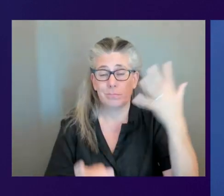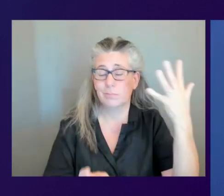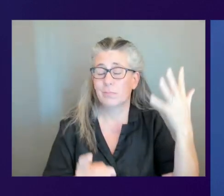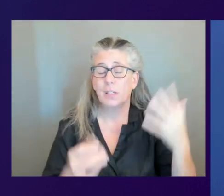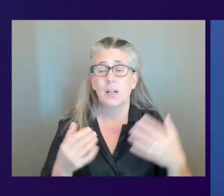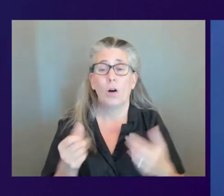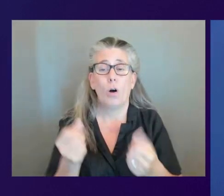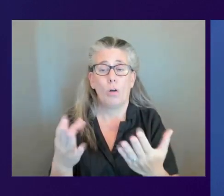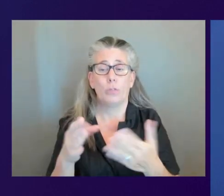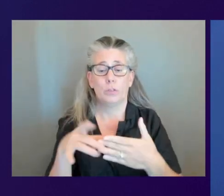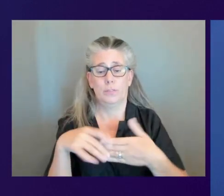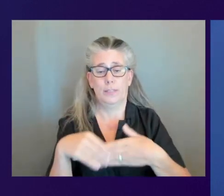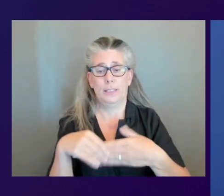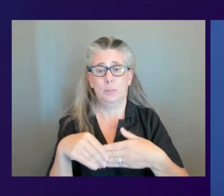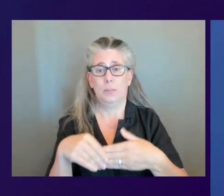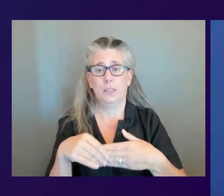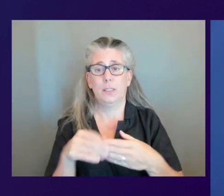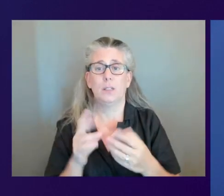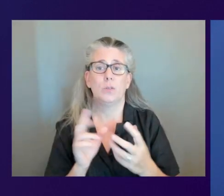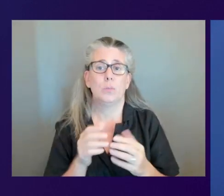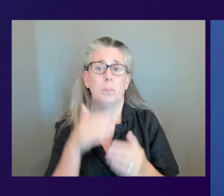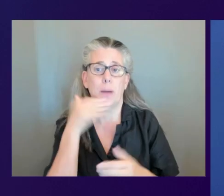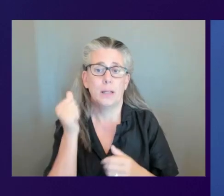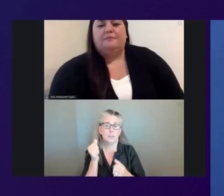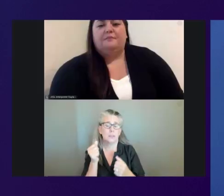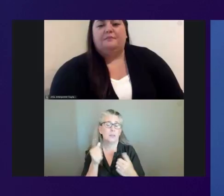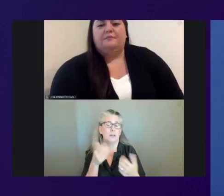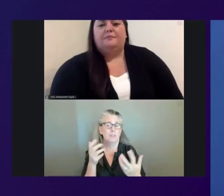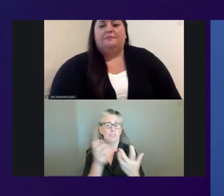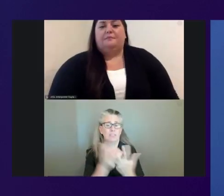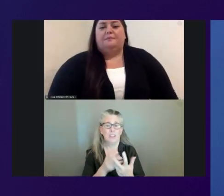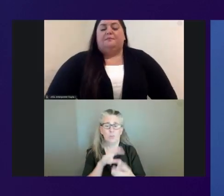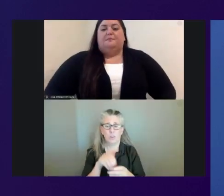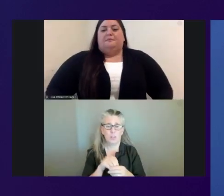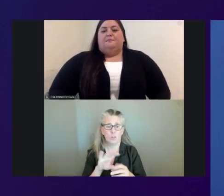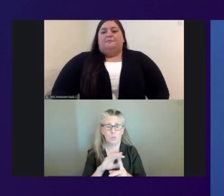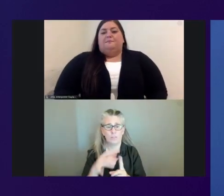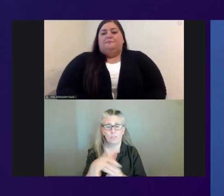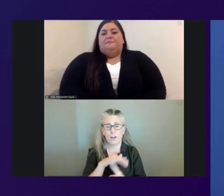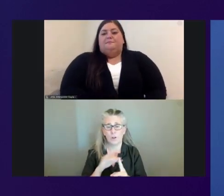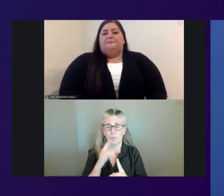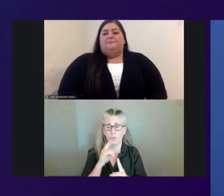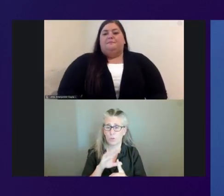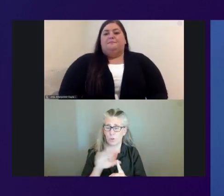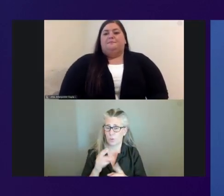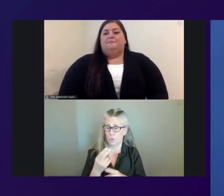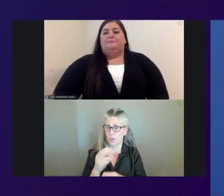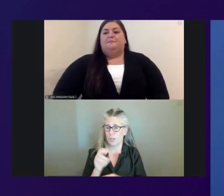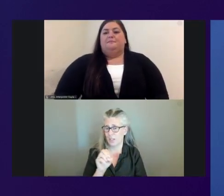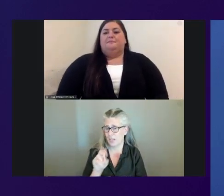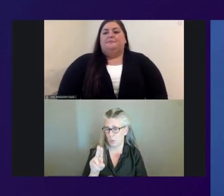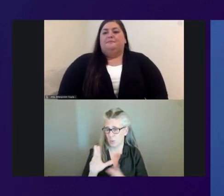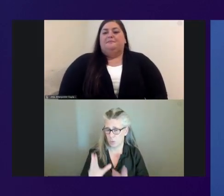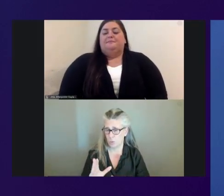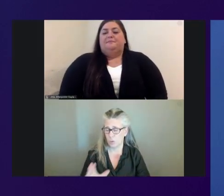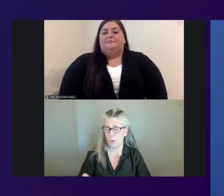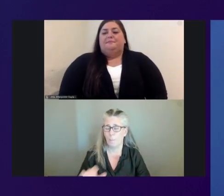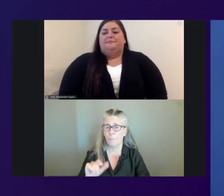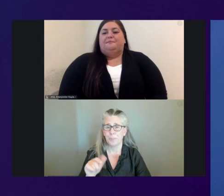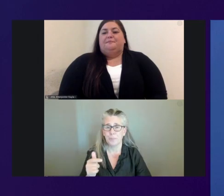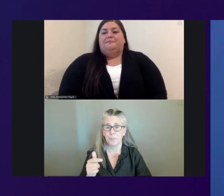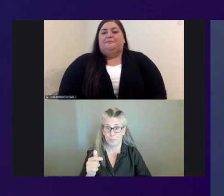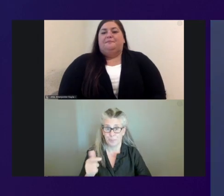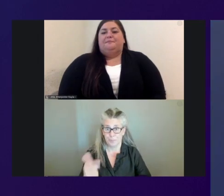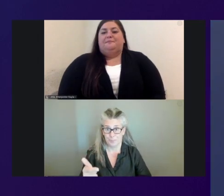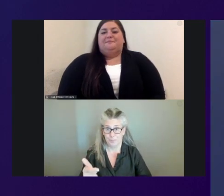align the best fit environment with the needs of the user. We also give you lots of options in terms